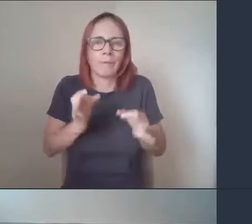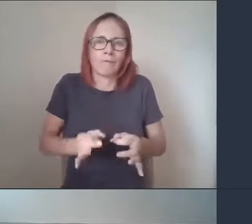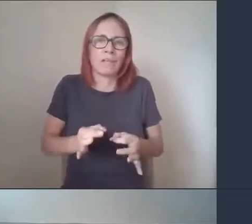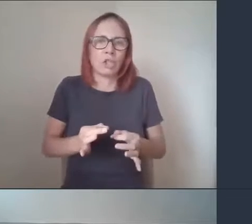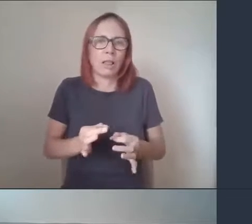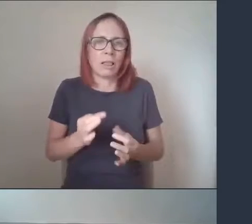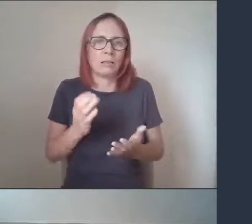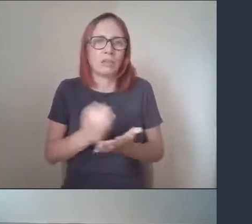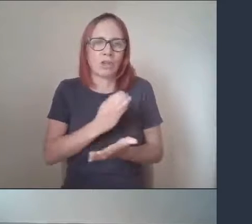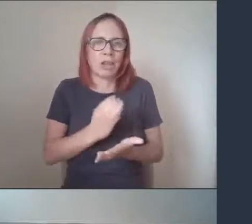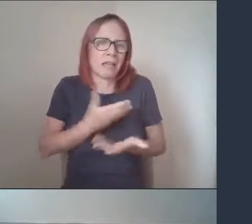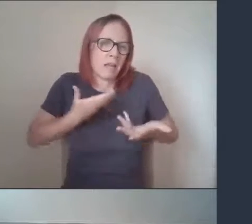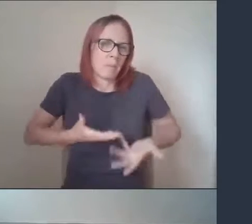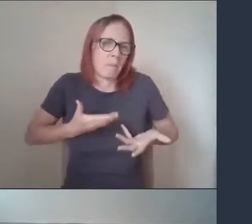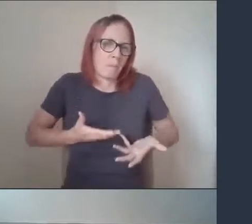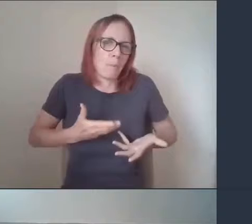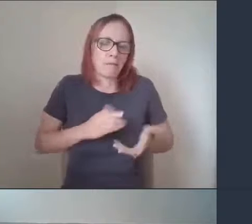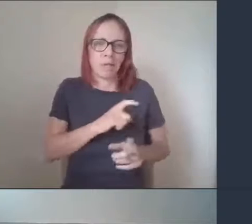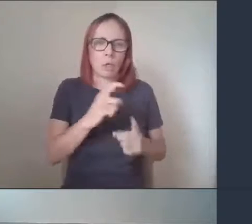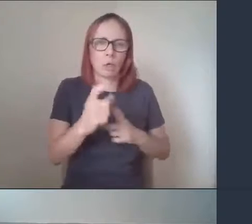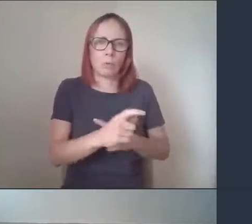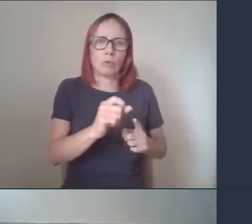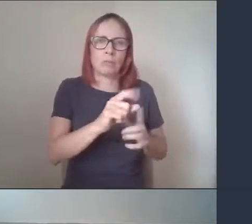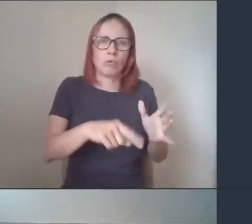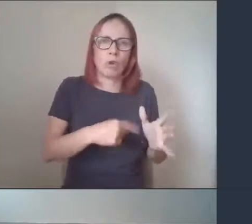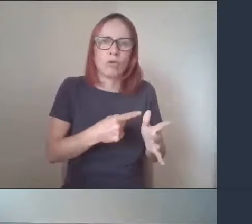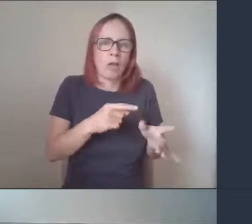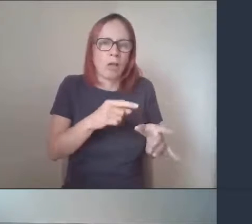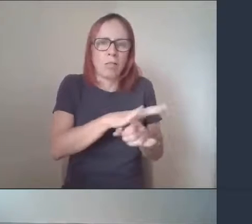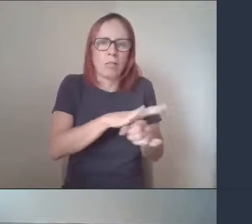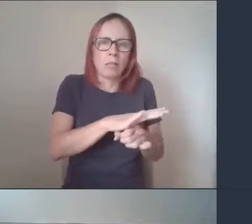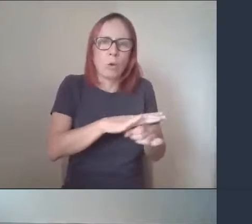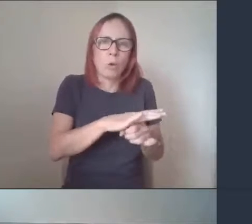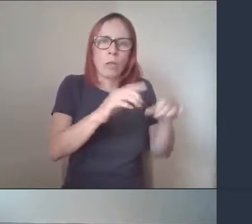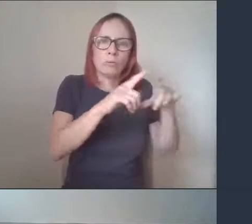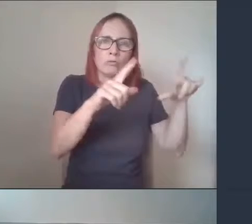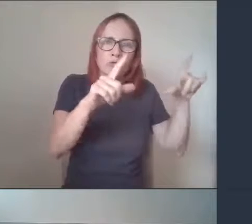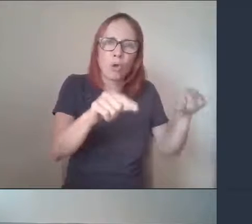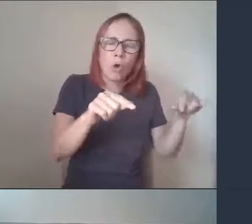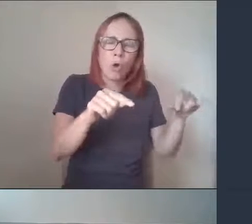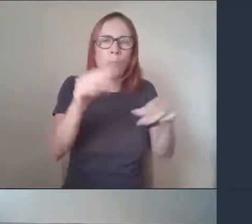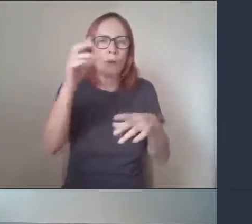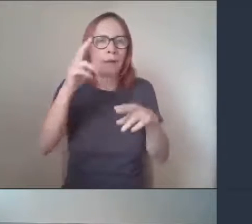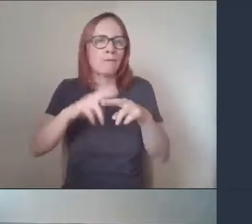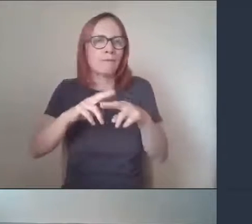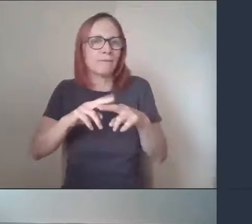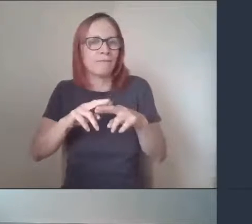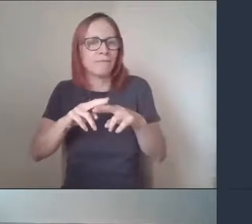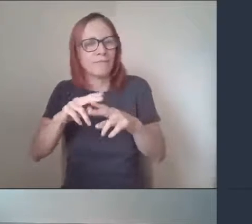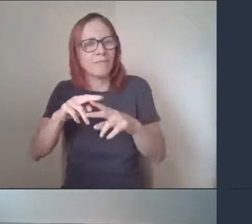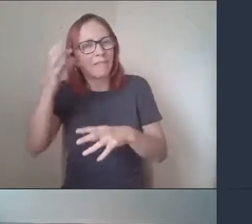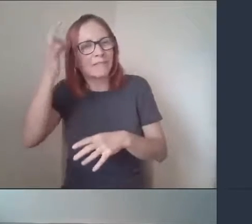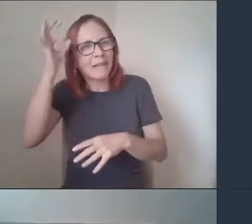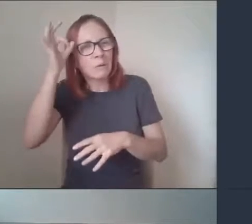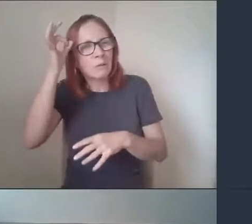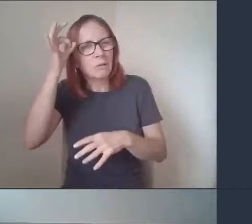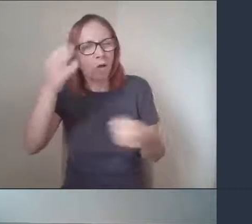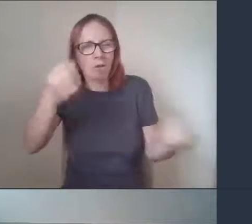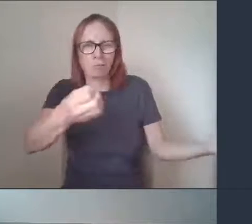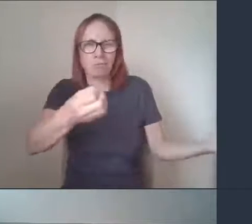local supermarkets and Fife Council are really good with us and they deliver us lots of fresh produce and